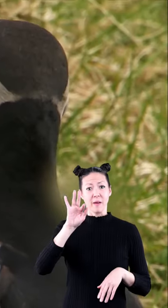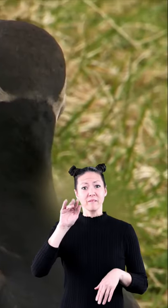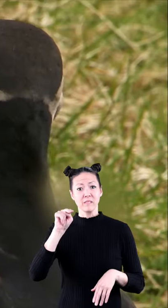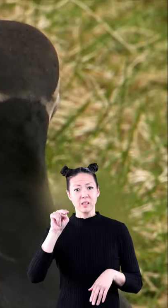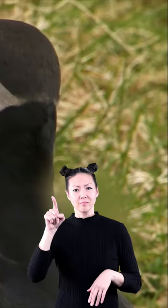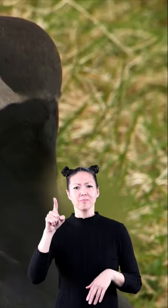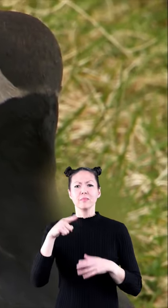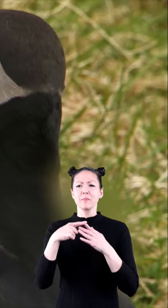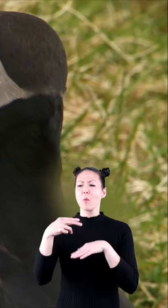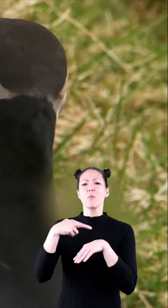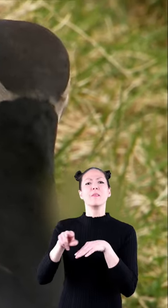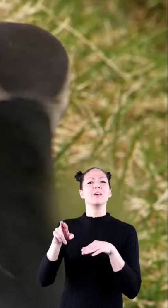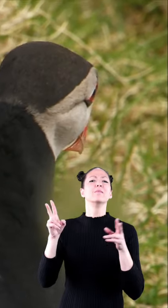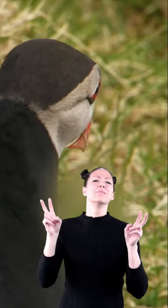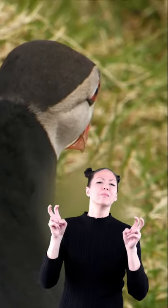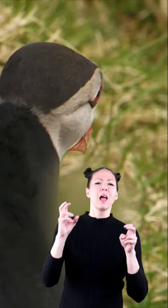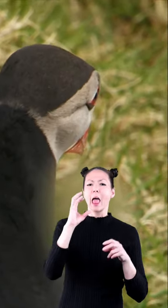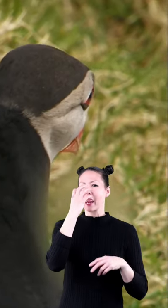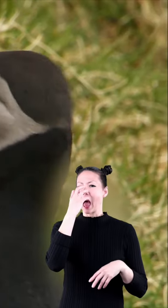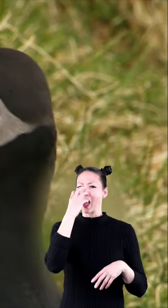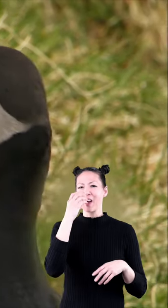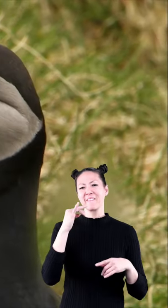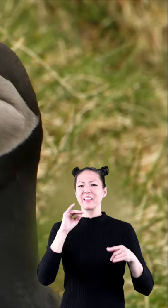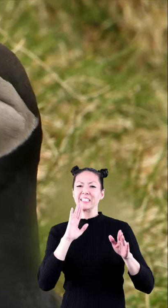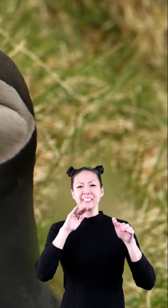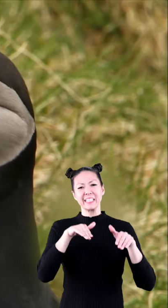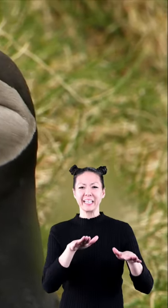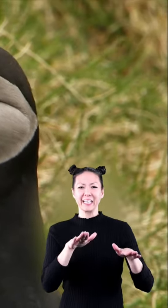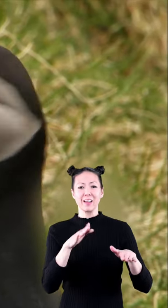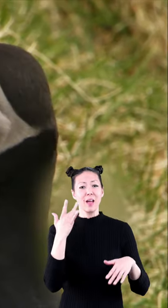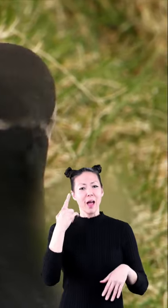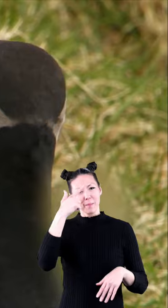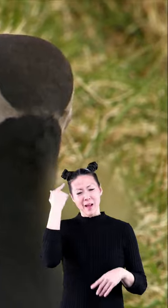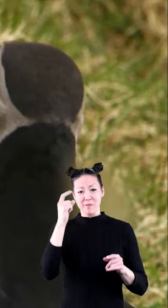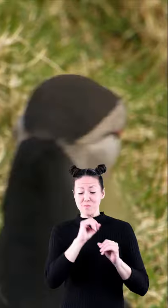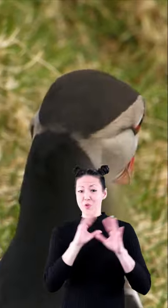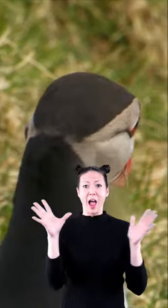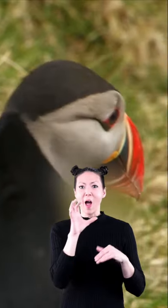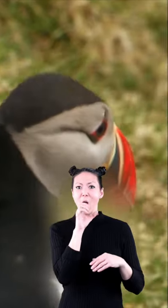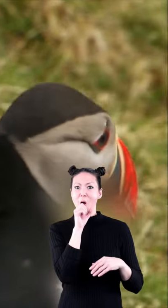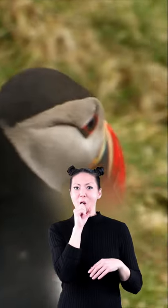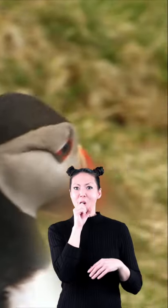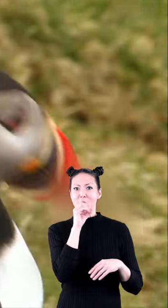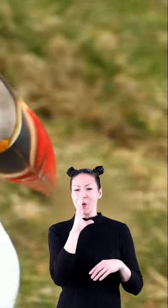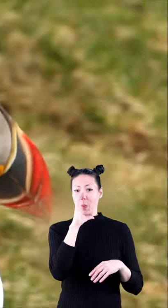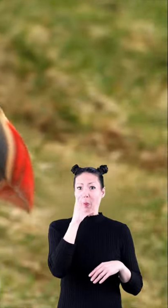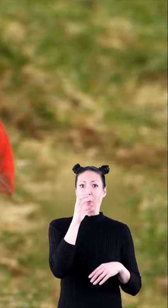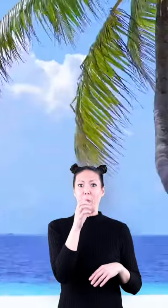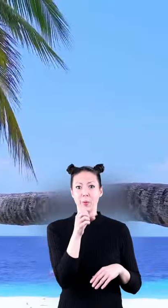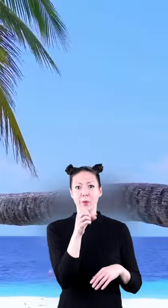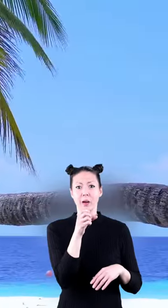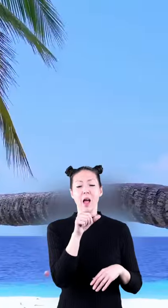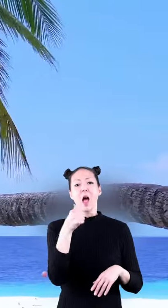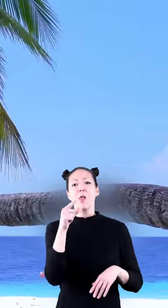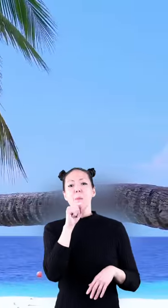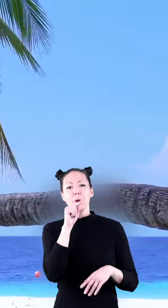is sometimes referred to as the clown of the sea because of its brightly colored bill other birds live in